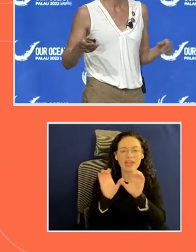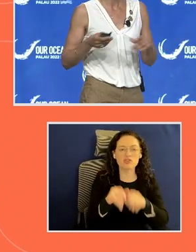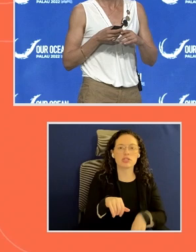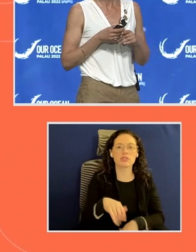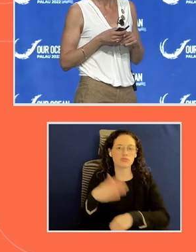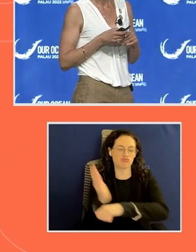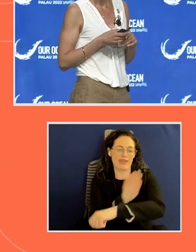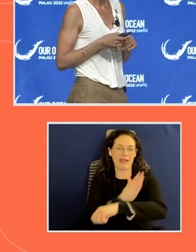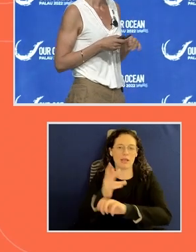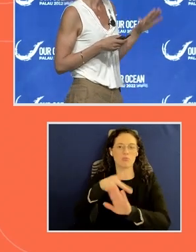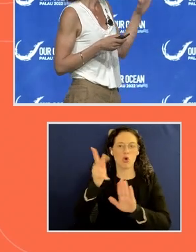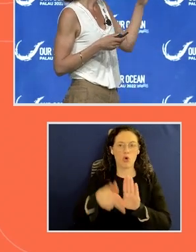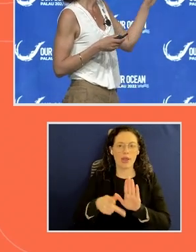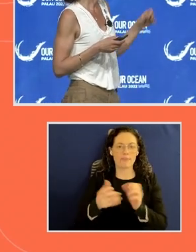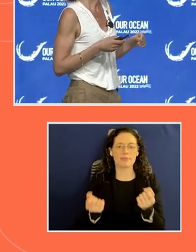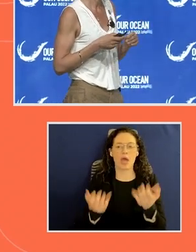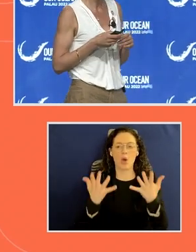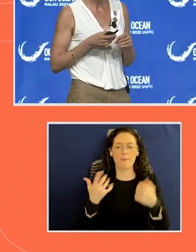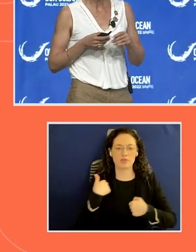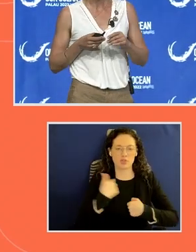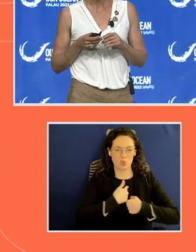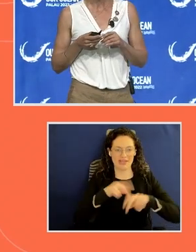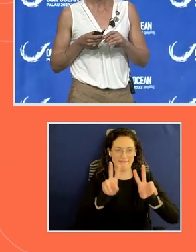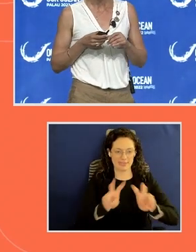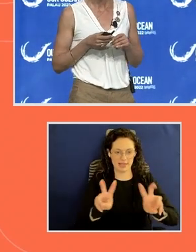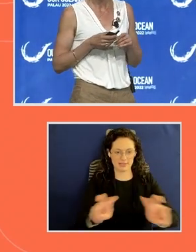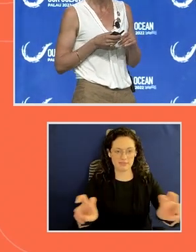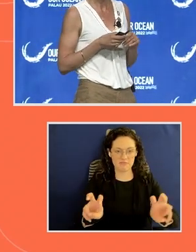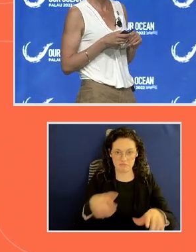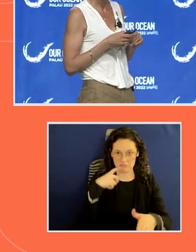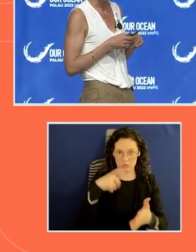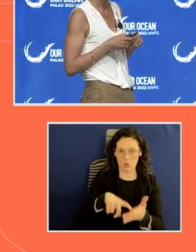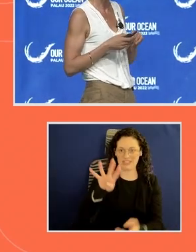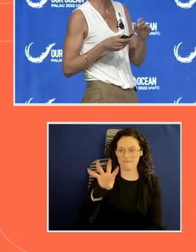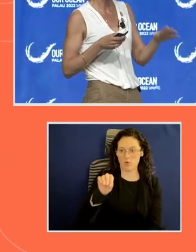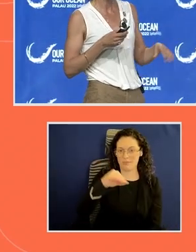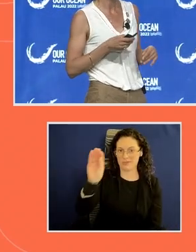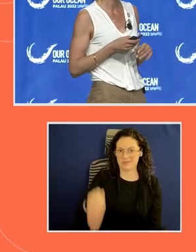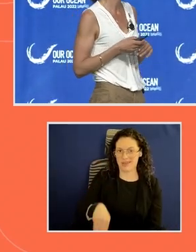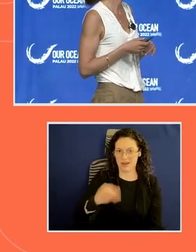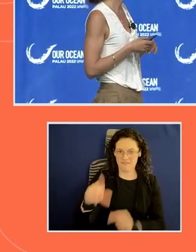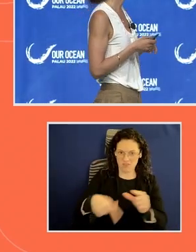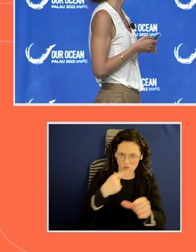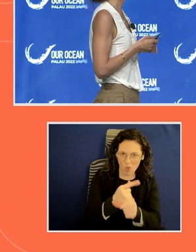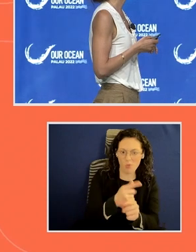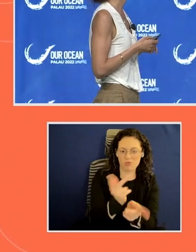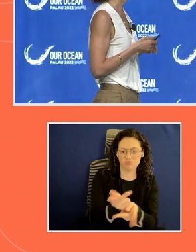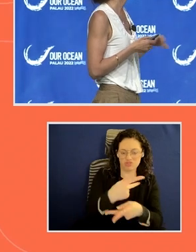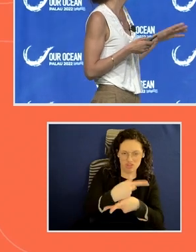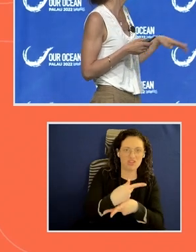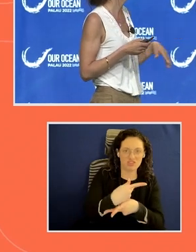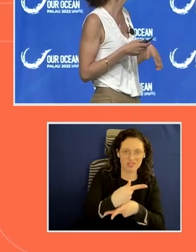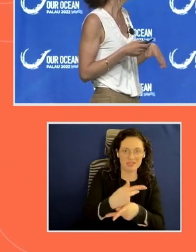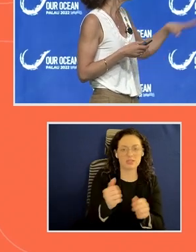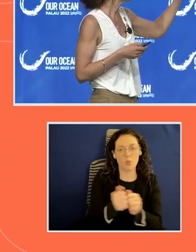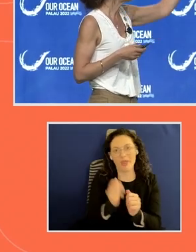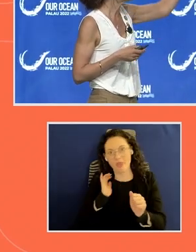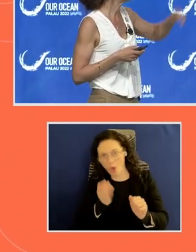how much we've assessed. And of the 40% of global production that we've assessed against our environmentally-based standards,